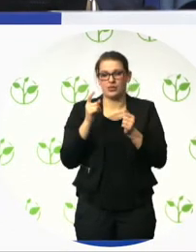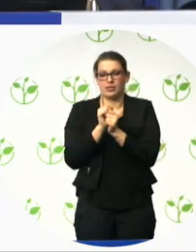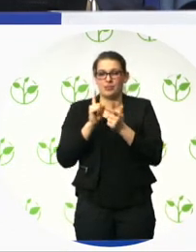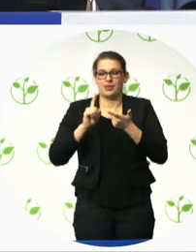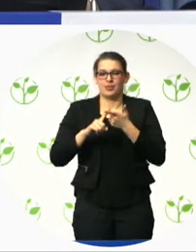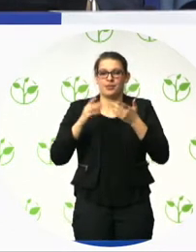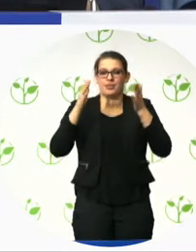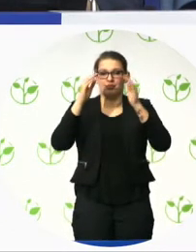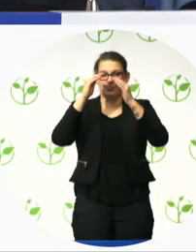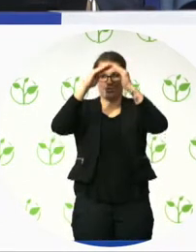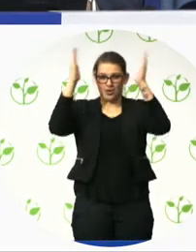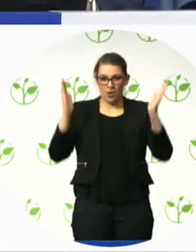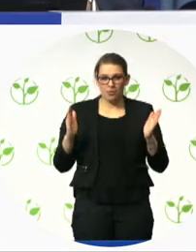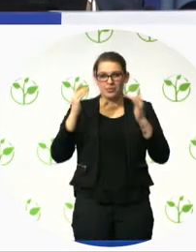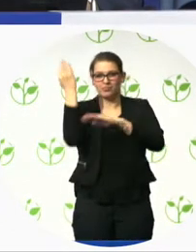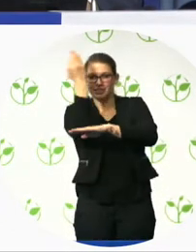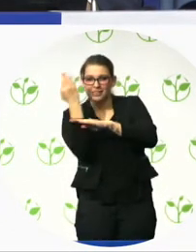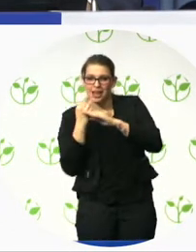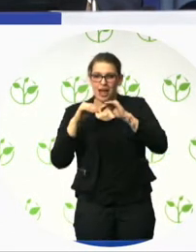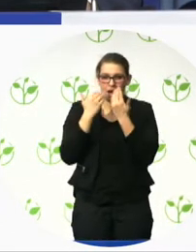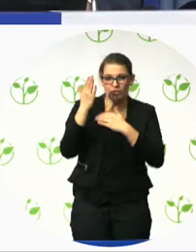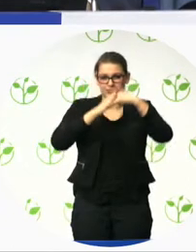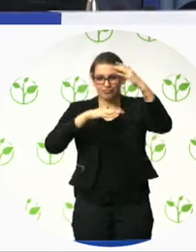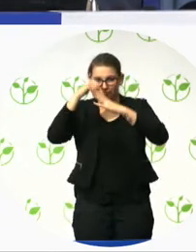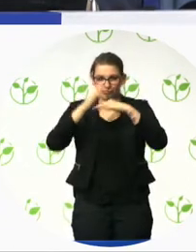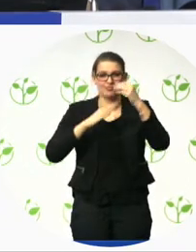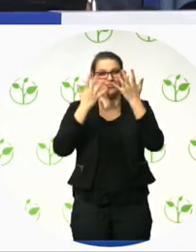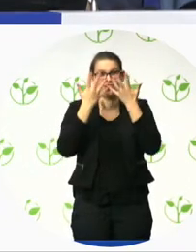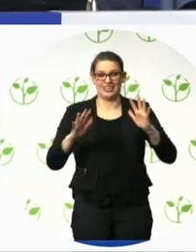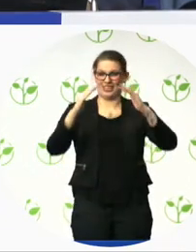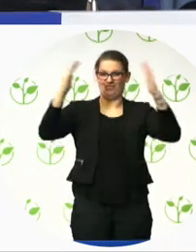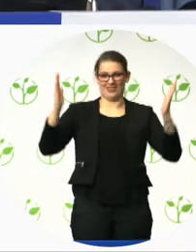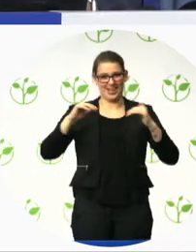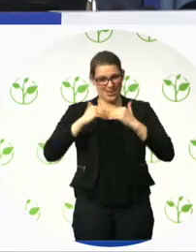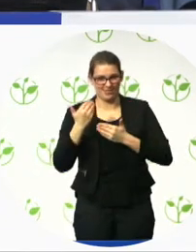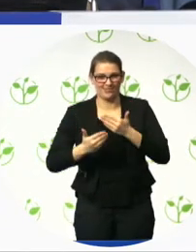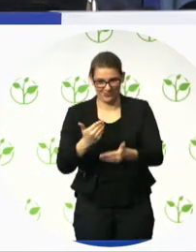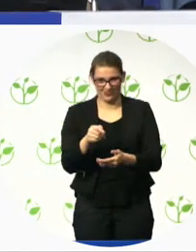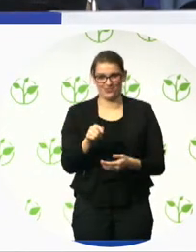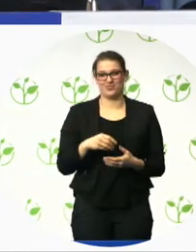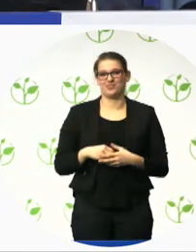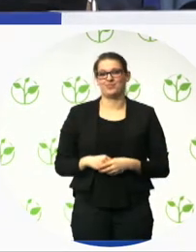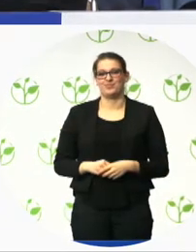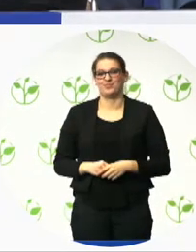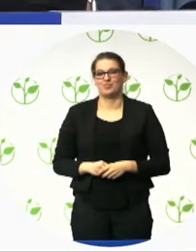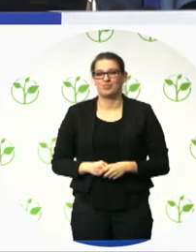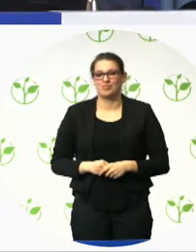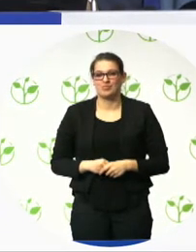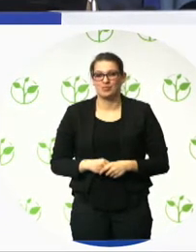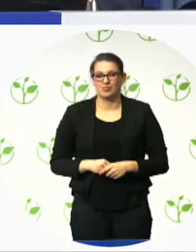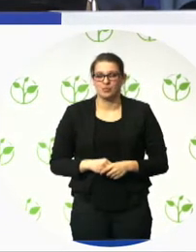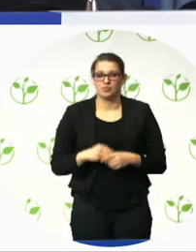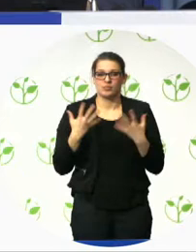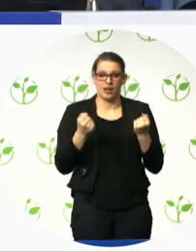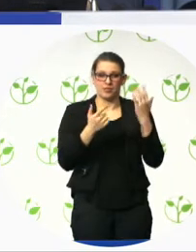question is, how do you go about that? So the different elements that we employed where we engaged the independent technical expert, worked alongside our